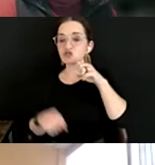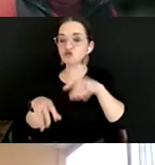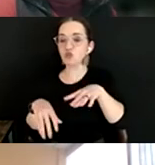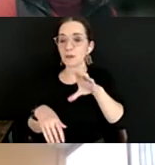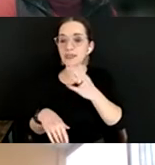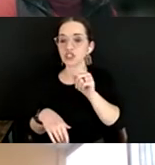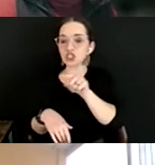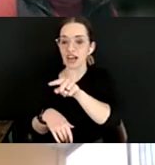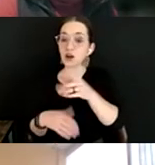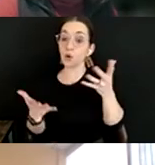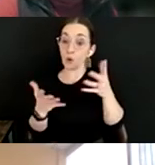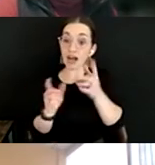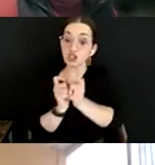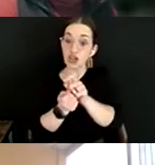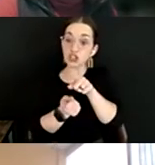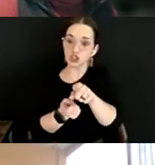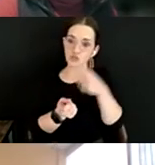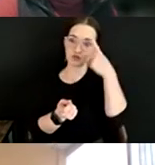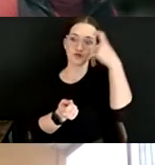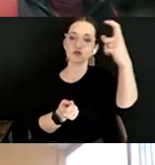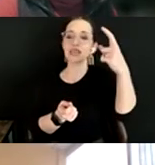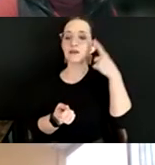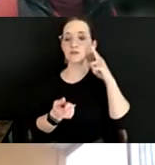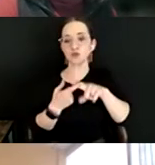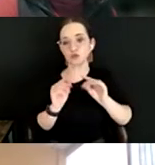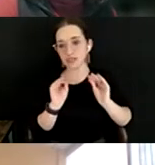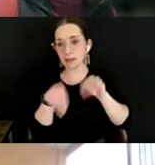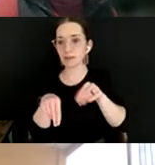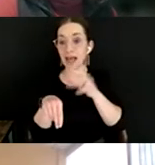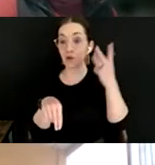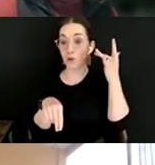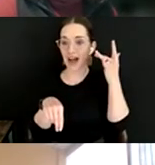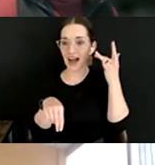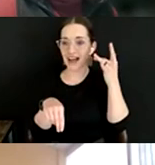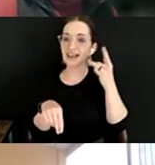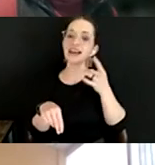implementing and why? And how do you think these changes would respond to a values shift?